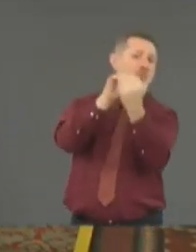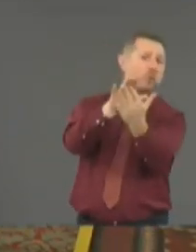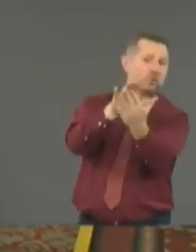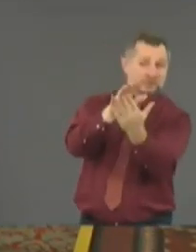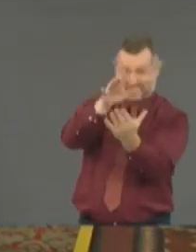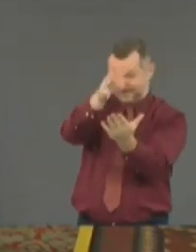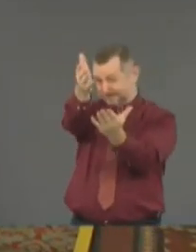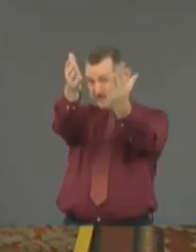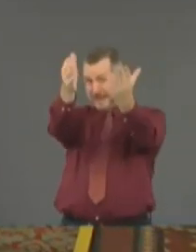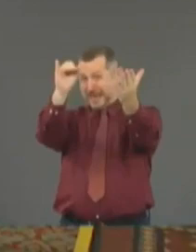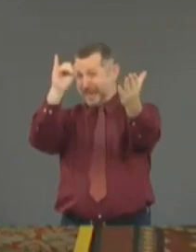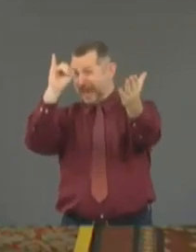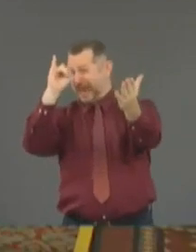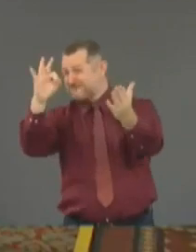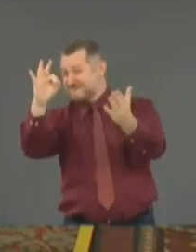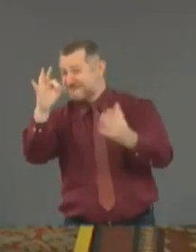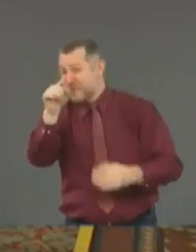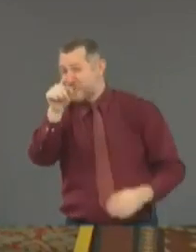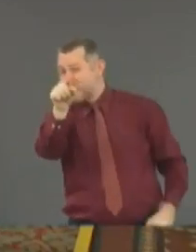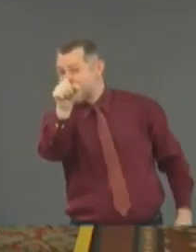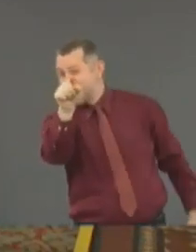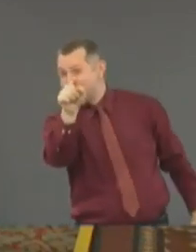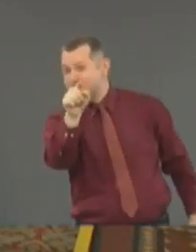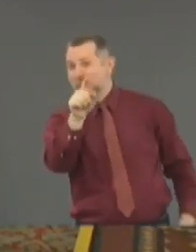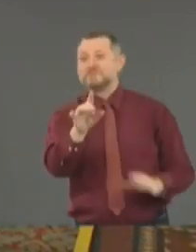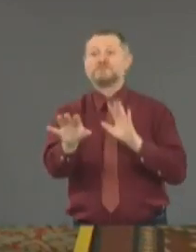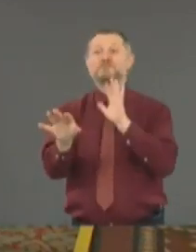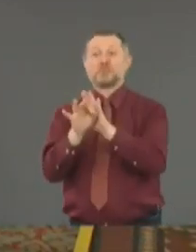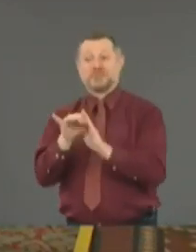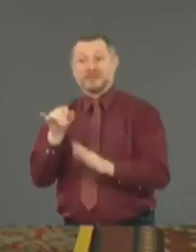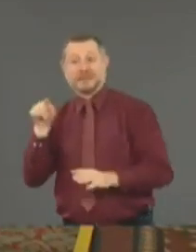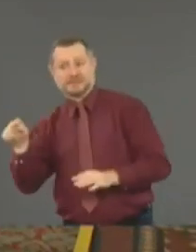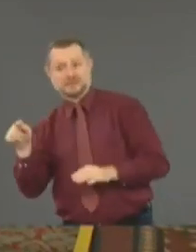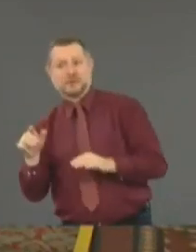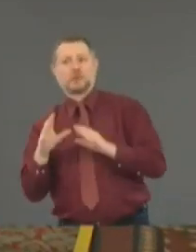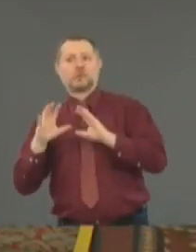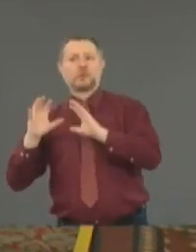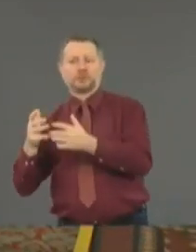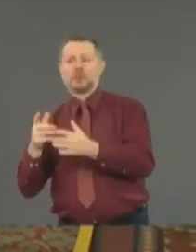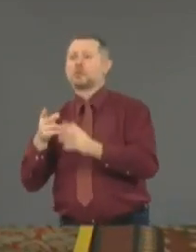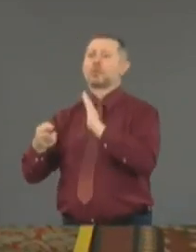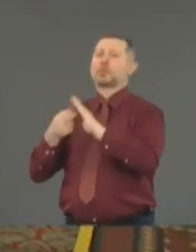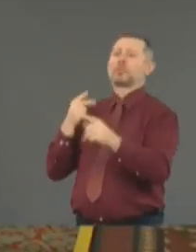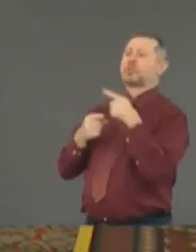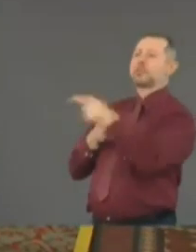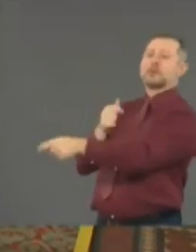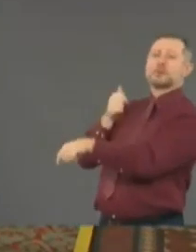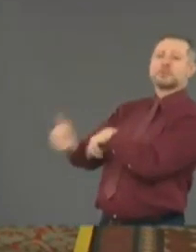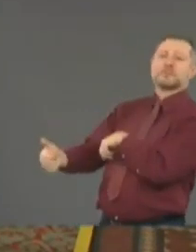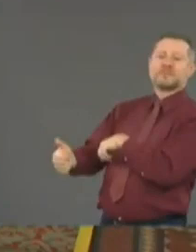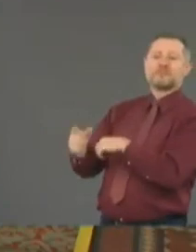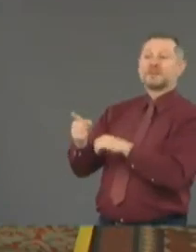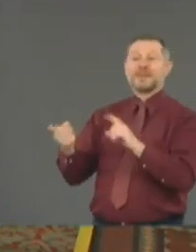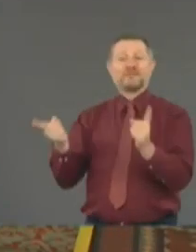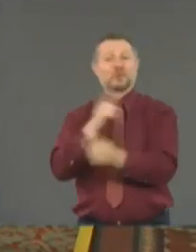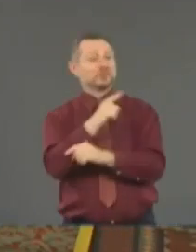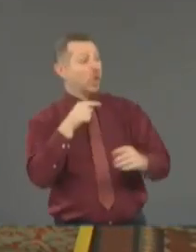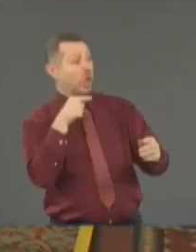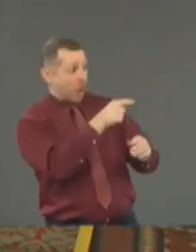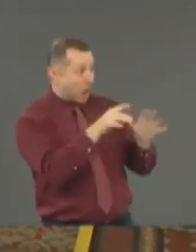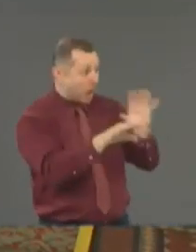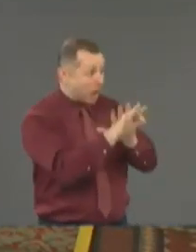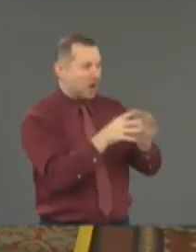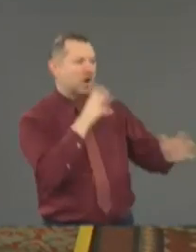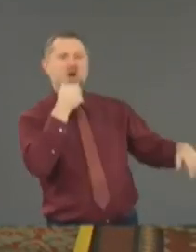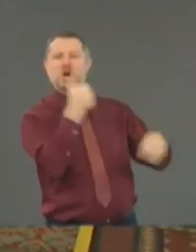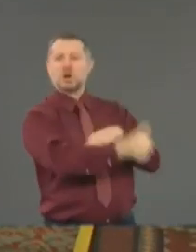opposing position to the other group, there is a label that's placed on you. So a lot of people fear that when it comes to having an honest conversation